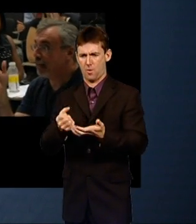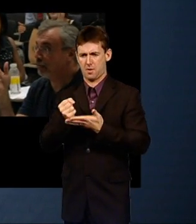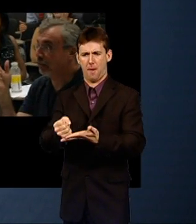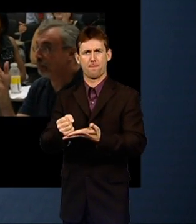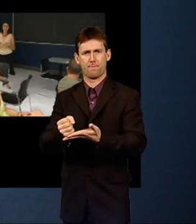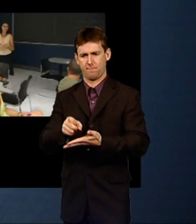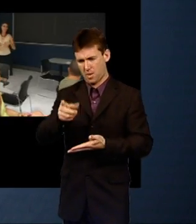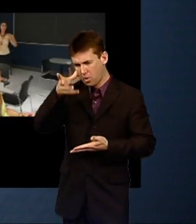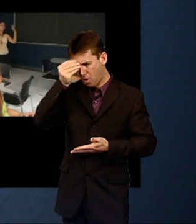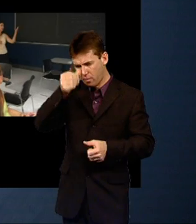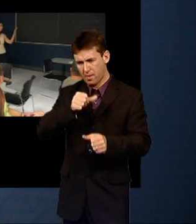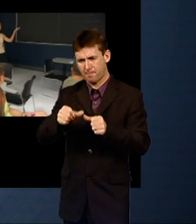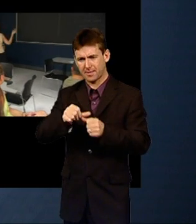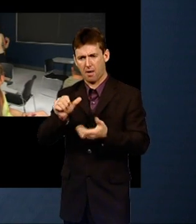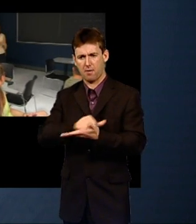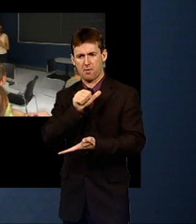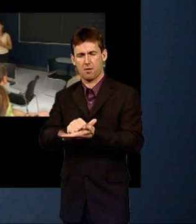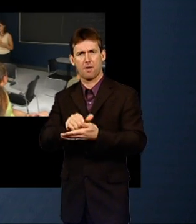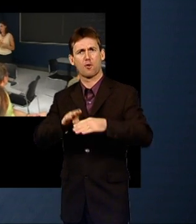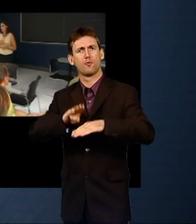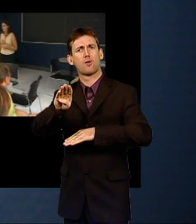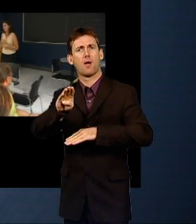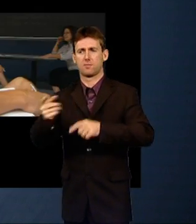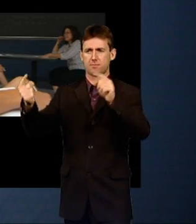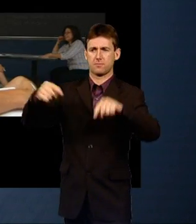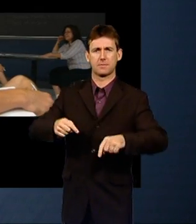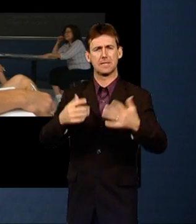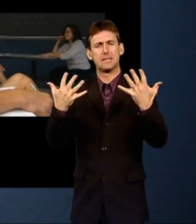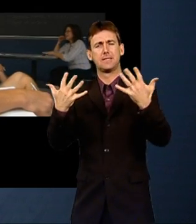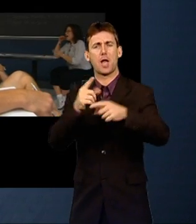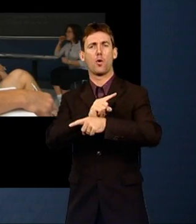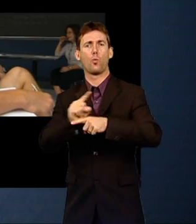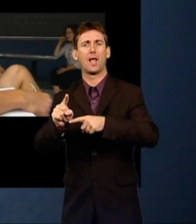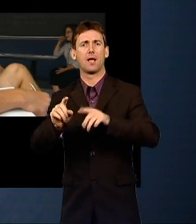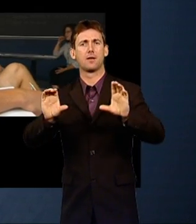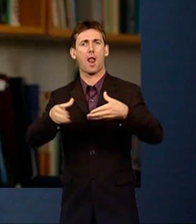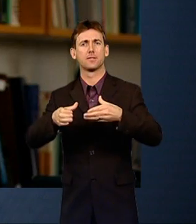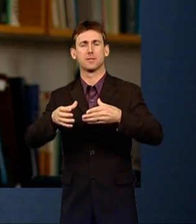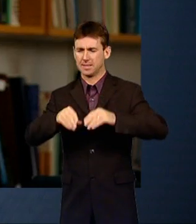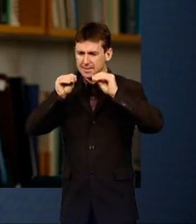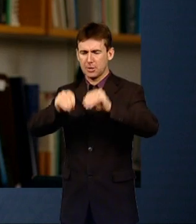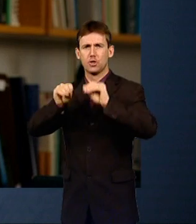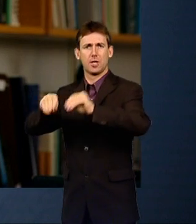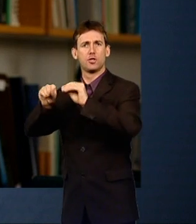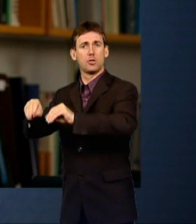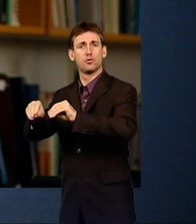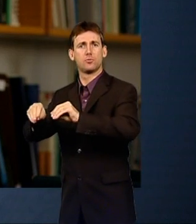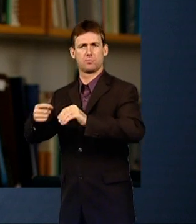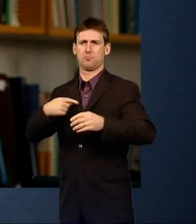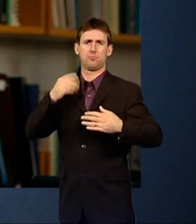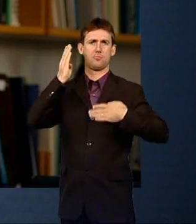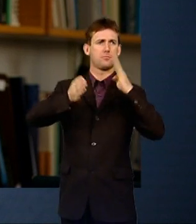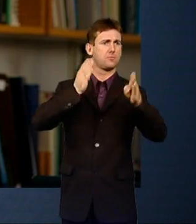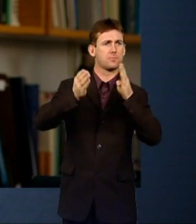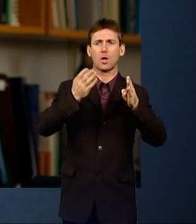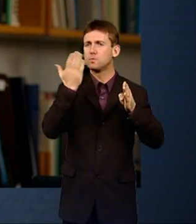learn to behave better in the future. They come to ten weeks of classes where we teach these skills to them. We go out to schools to teach